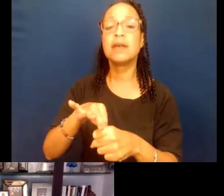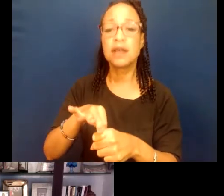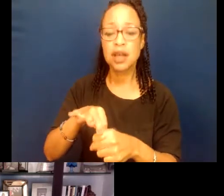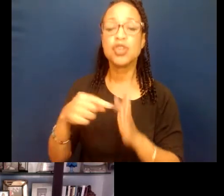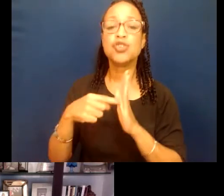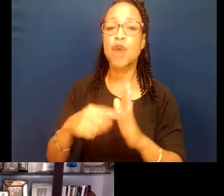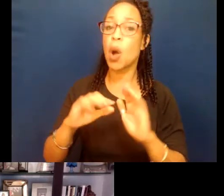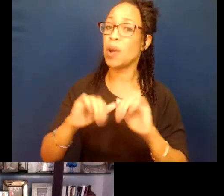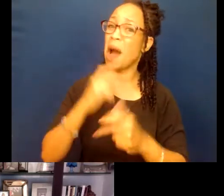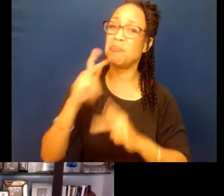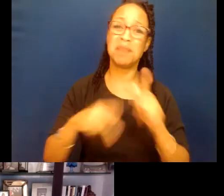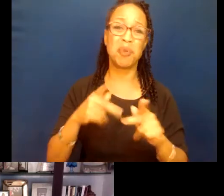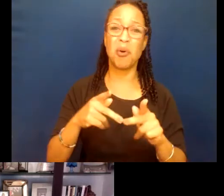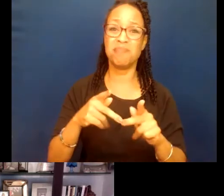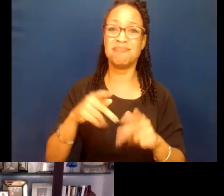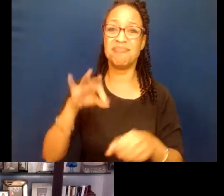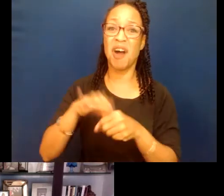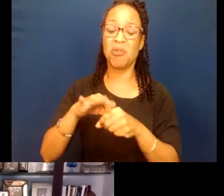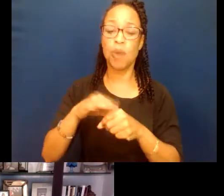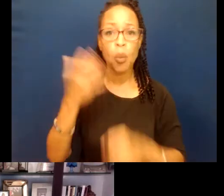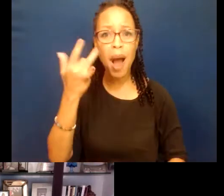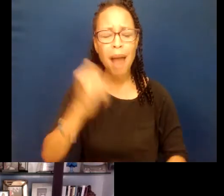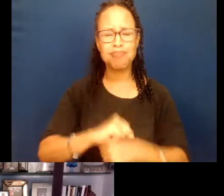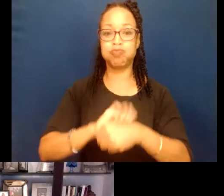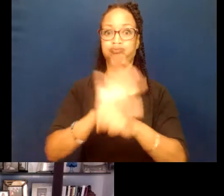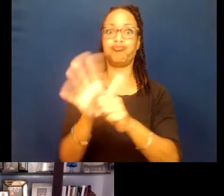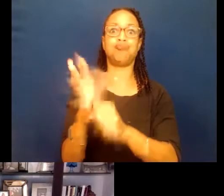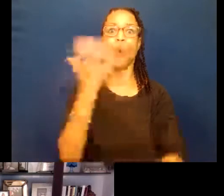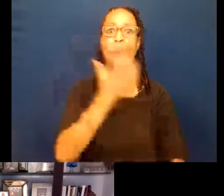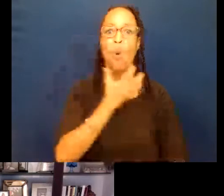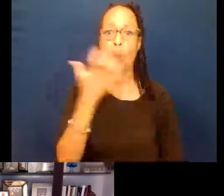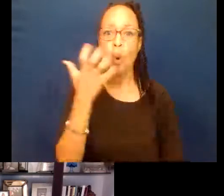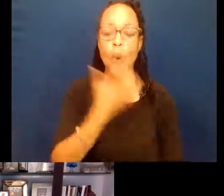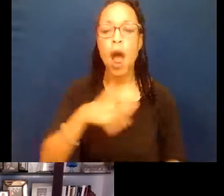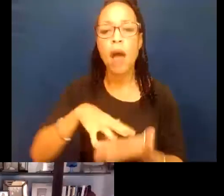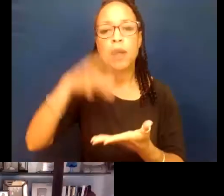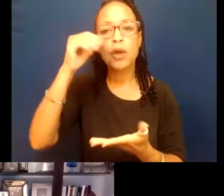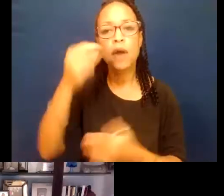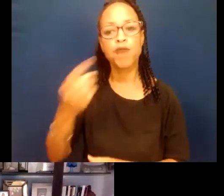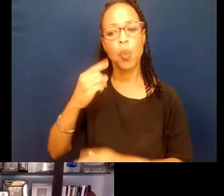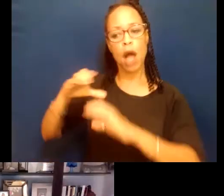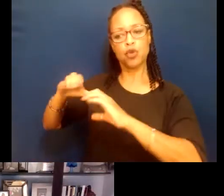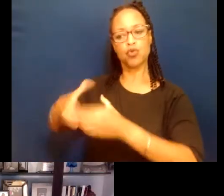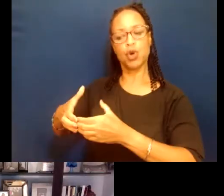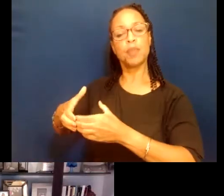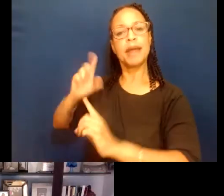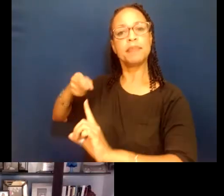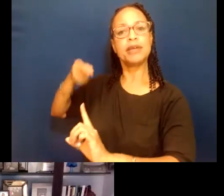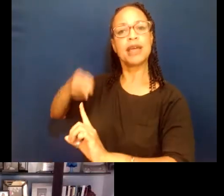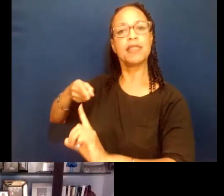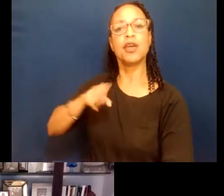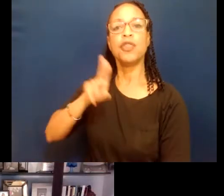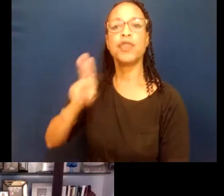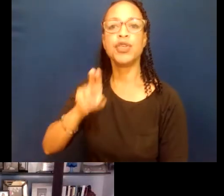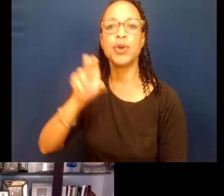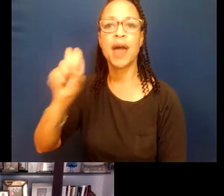vote on its face. We were dealing with a global pandemic. We also learned from one party in particular that the United States Postal Service